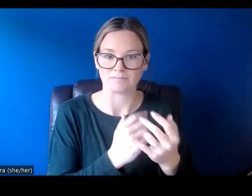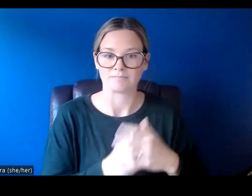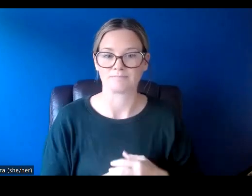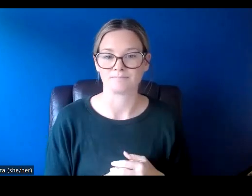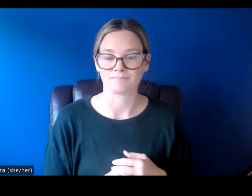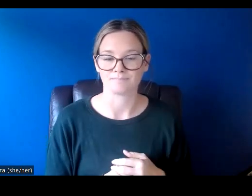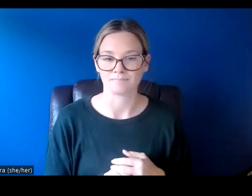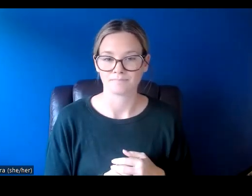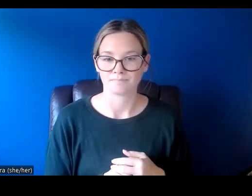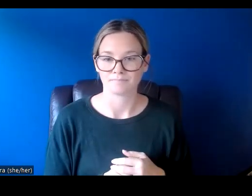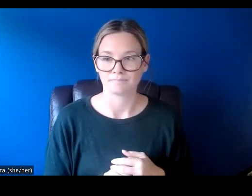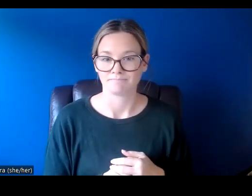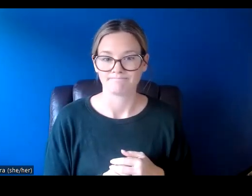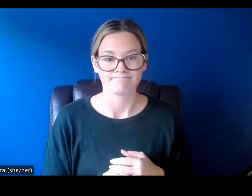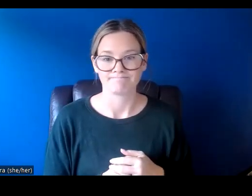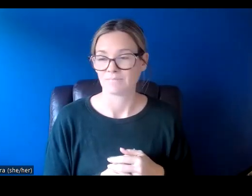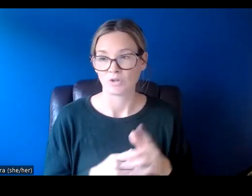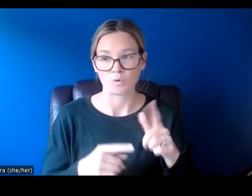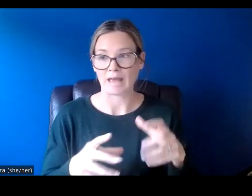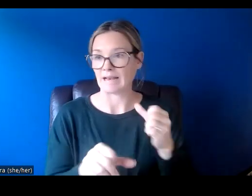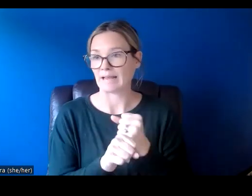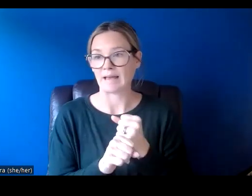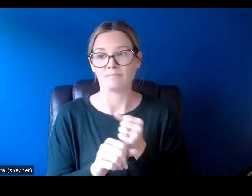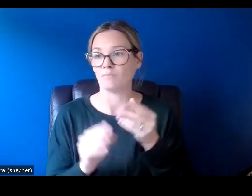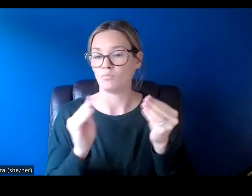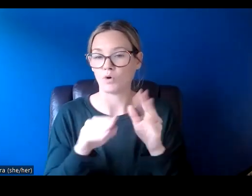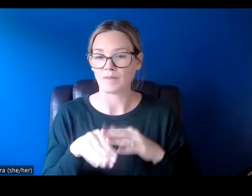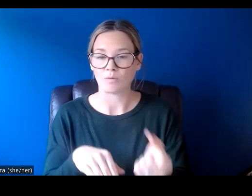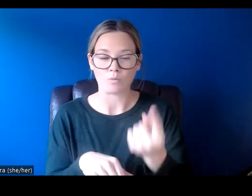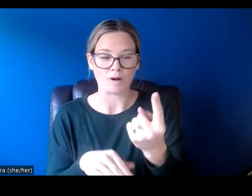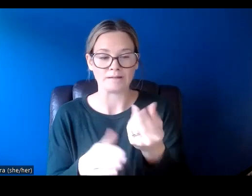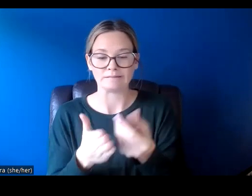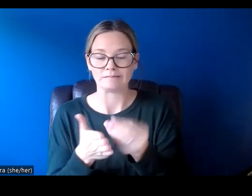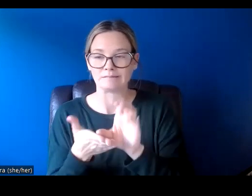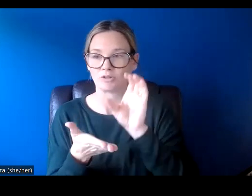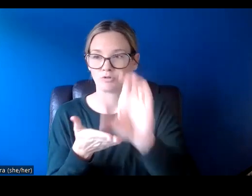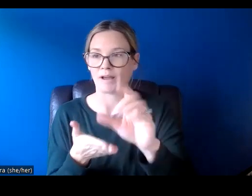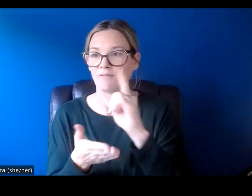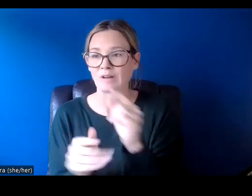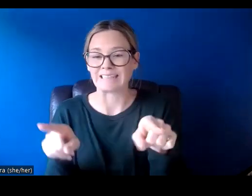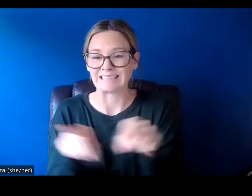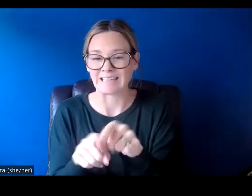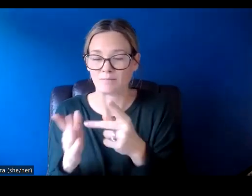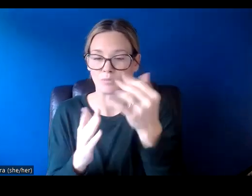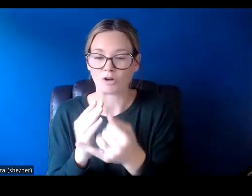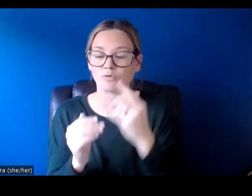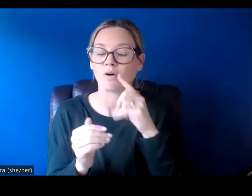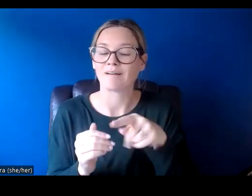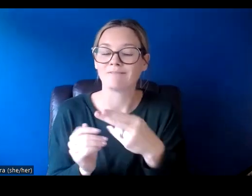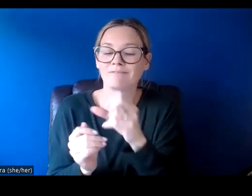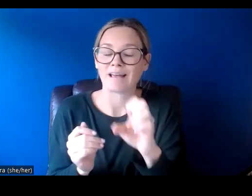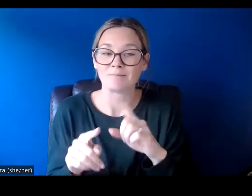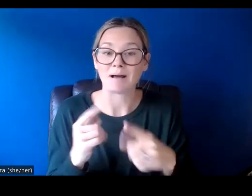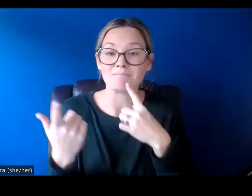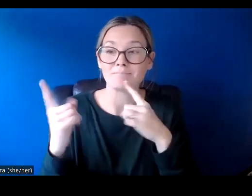You may not receive more than one CADA grant for the same project or phase of a project, but if you're